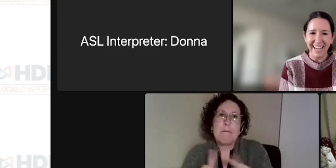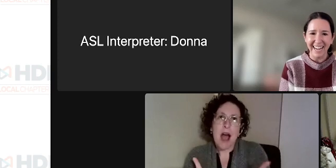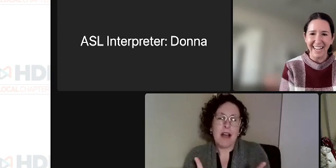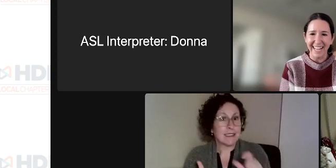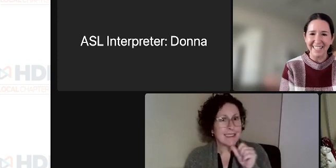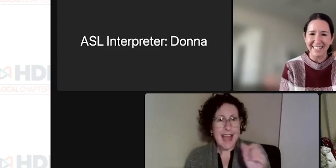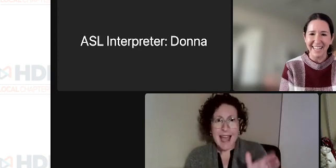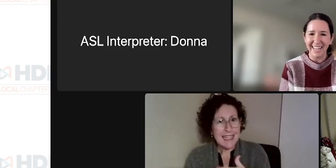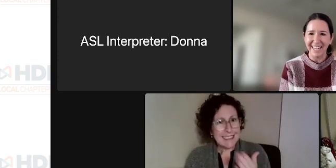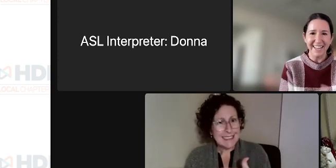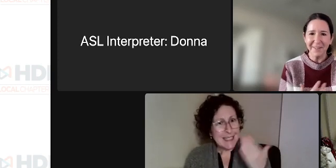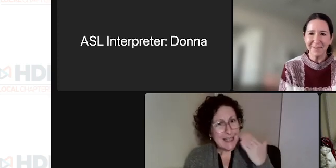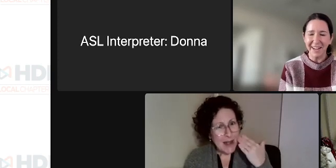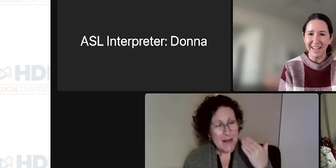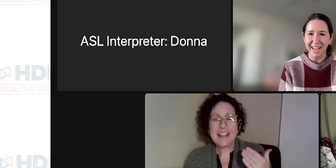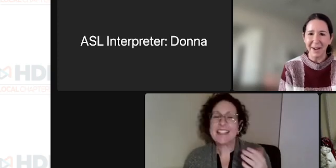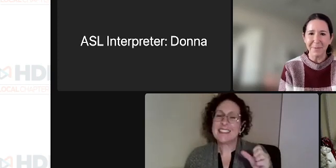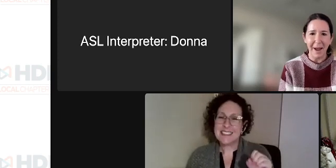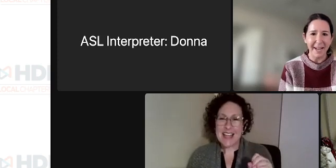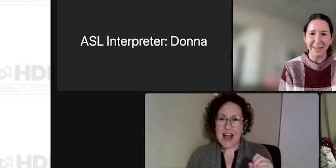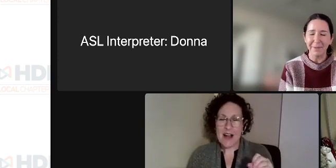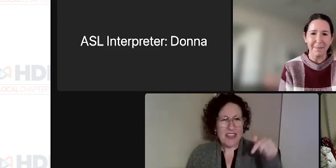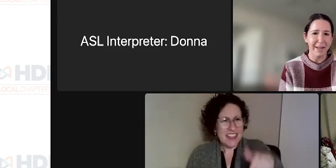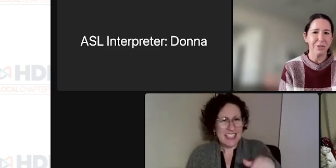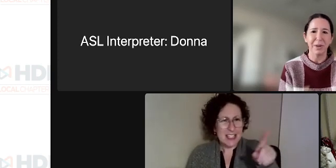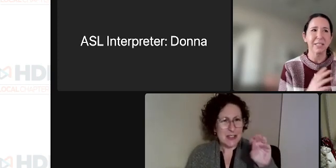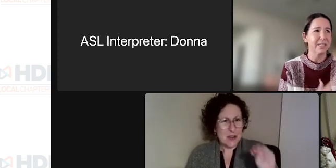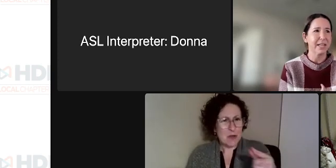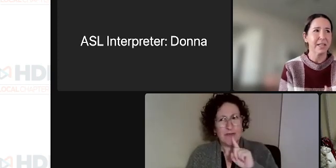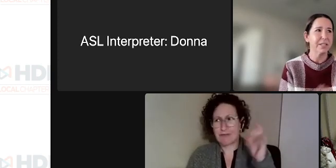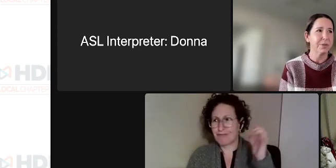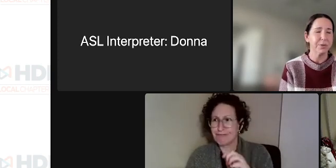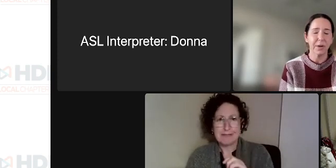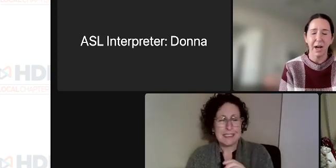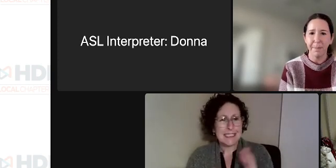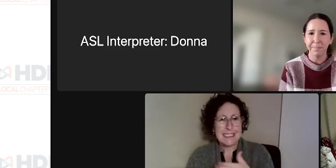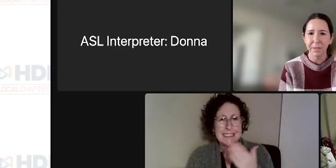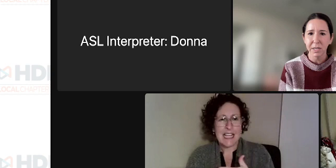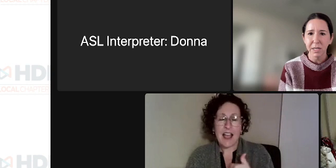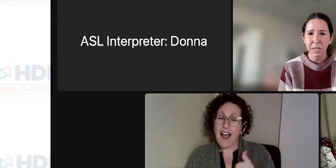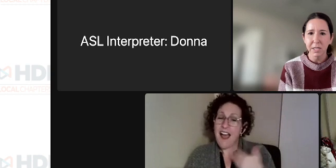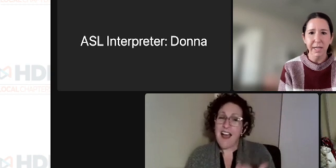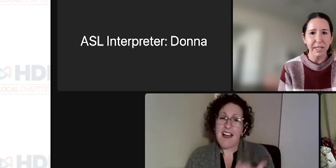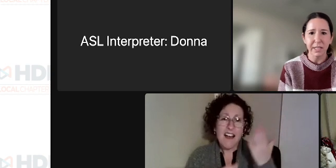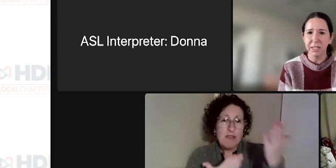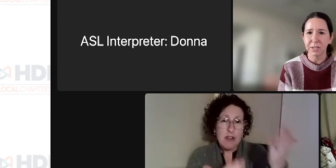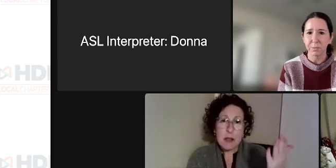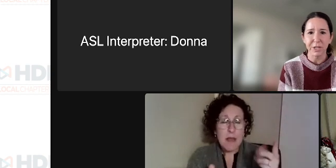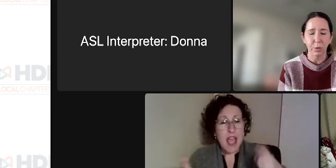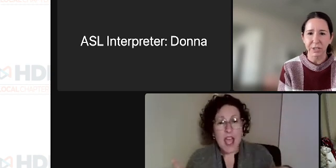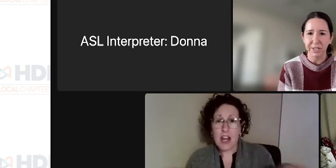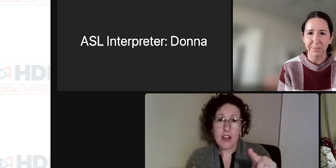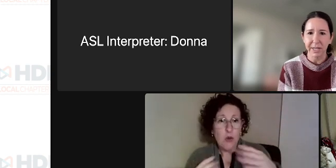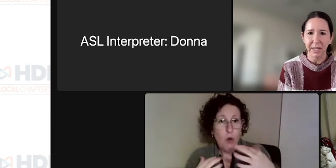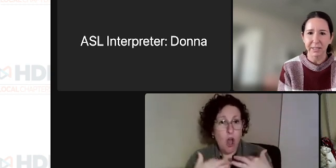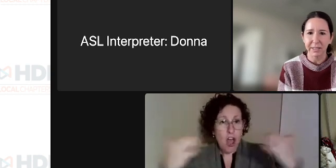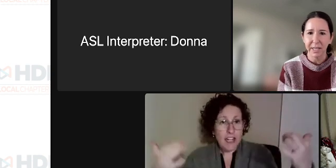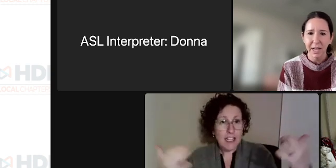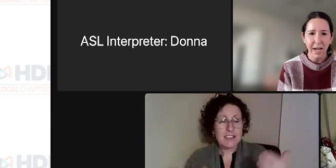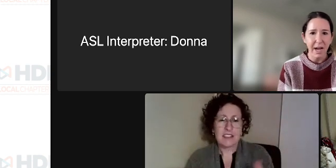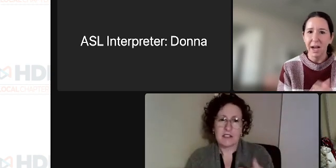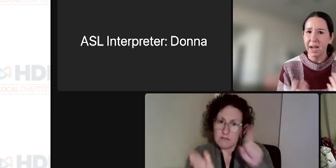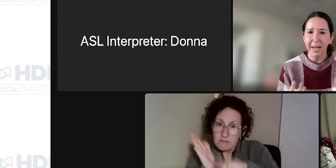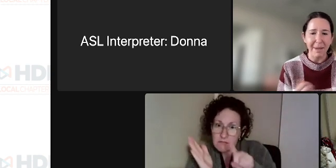uh and uh you know i i highly recommend you guys dig into um dig into these resources because